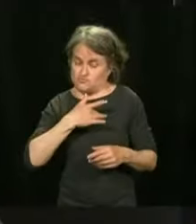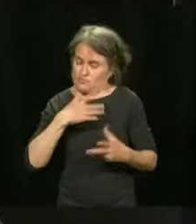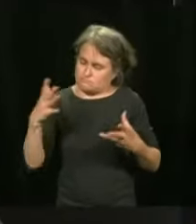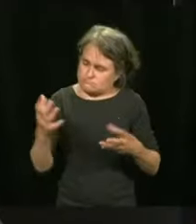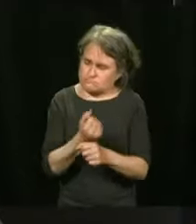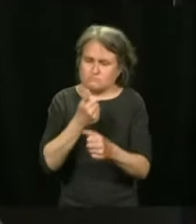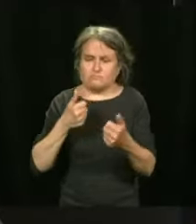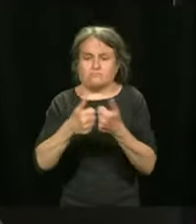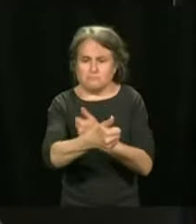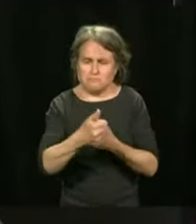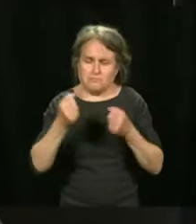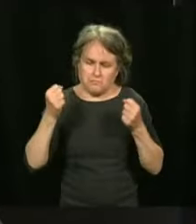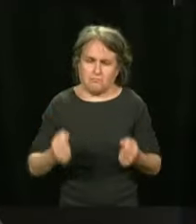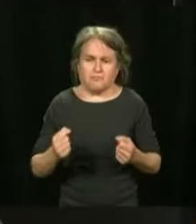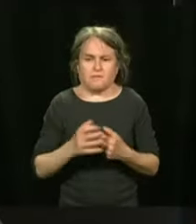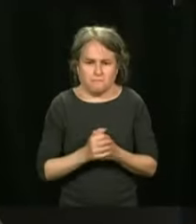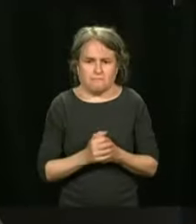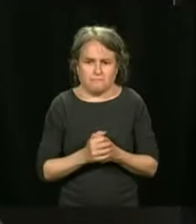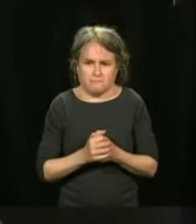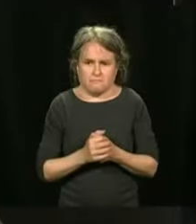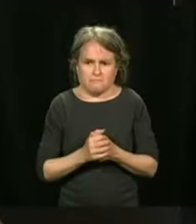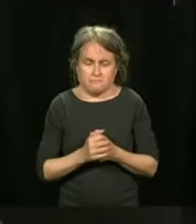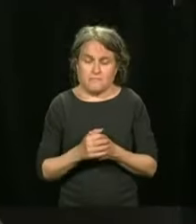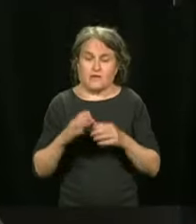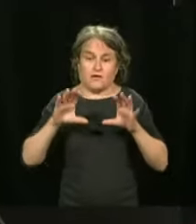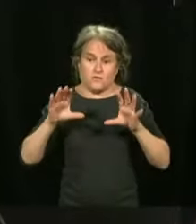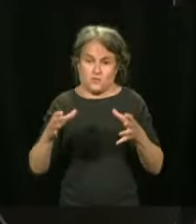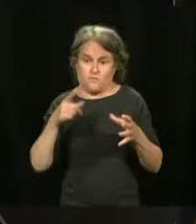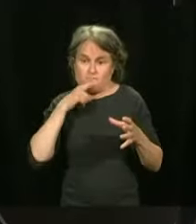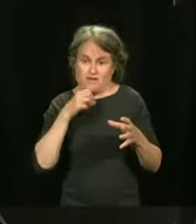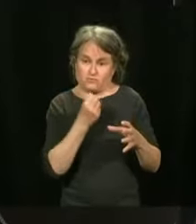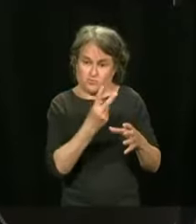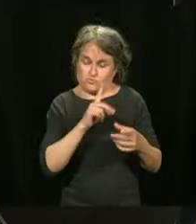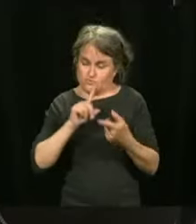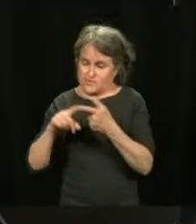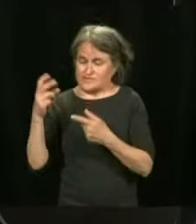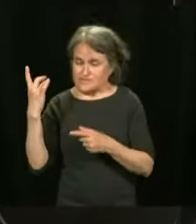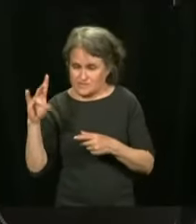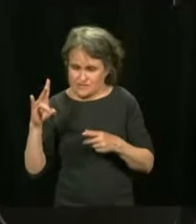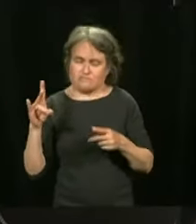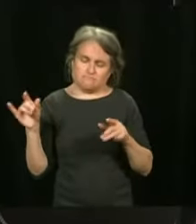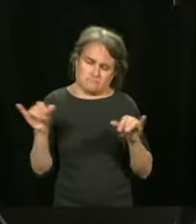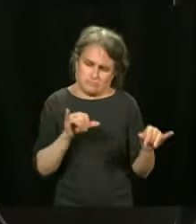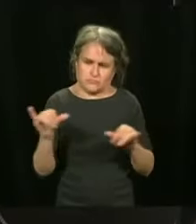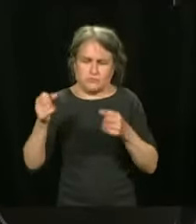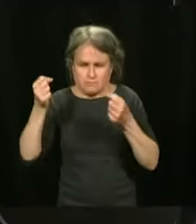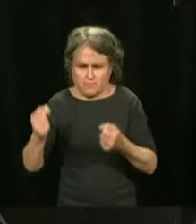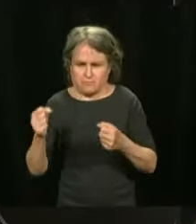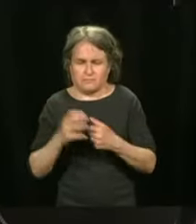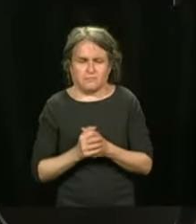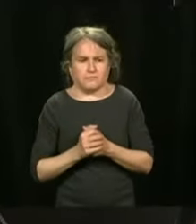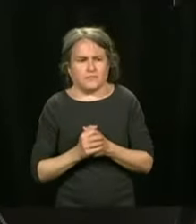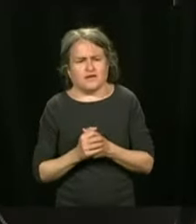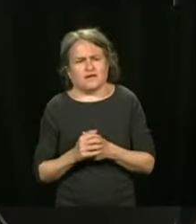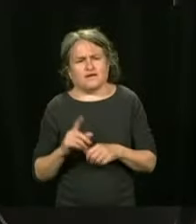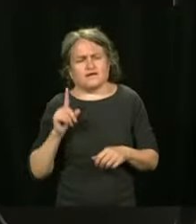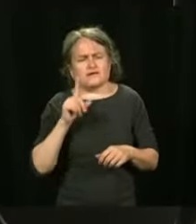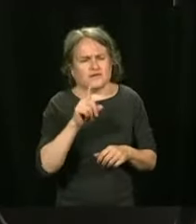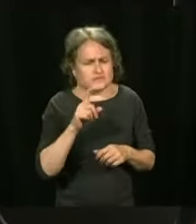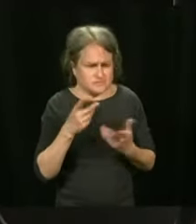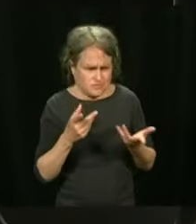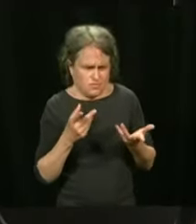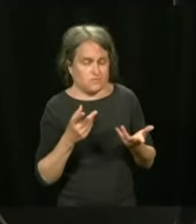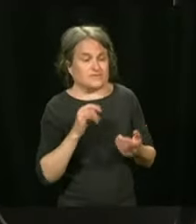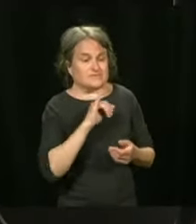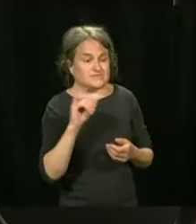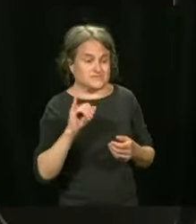we think that we'll even surpass it with the 12 to 17 year olds. That means that once we vaccinated the 12 to 17 year olds with